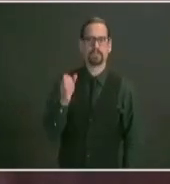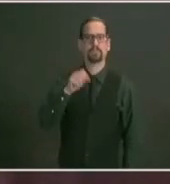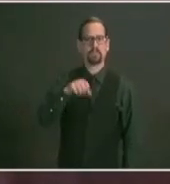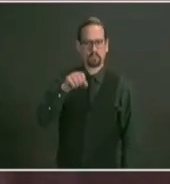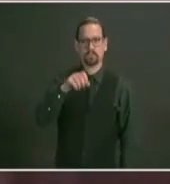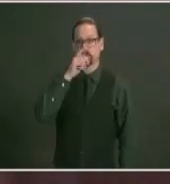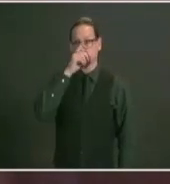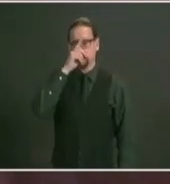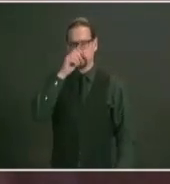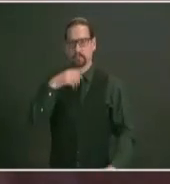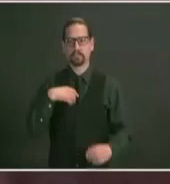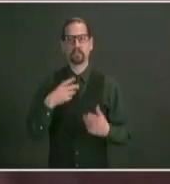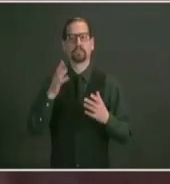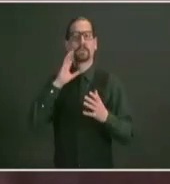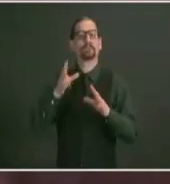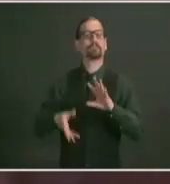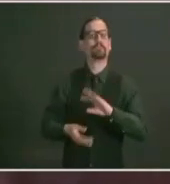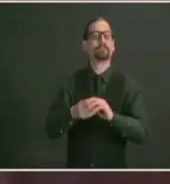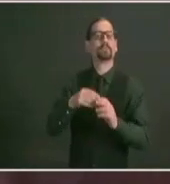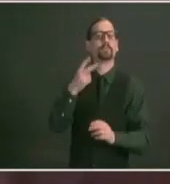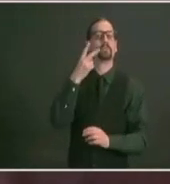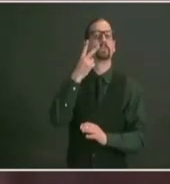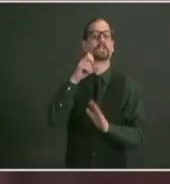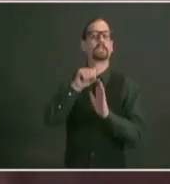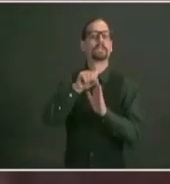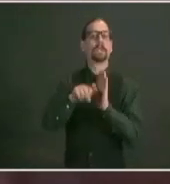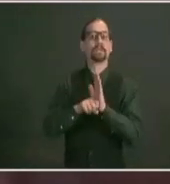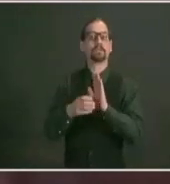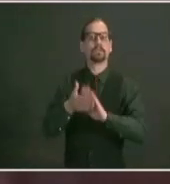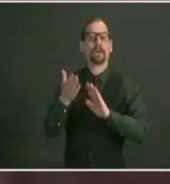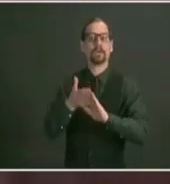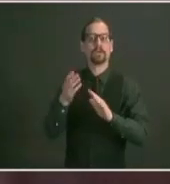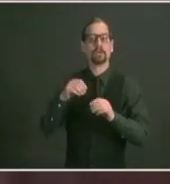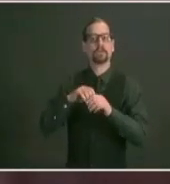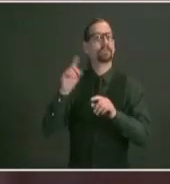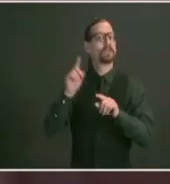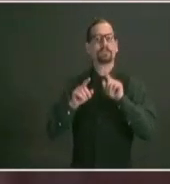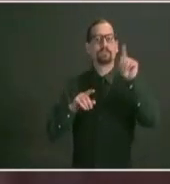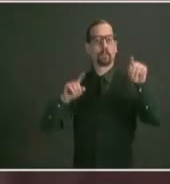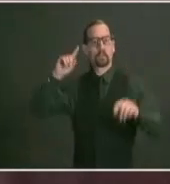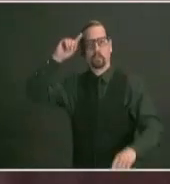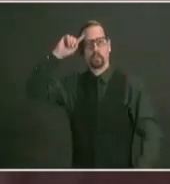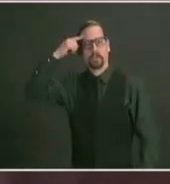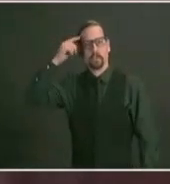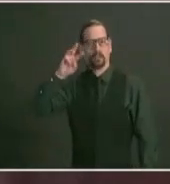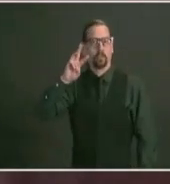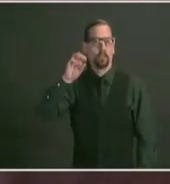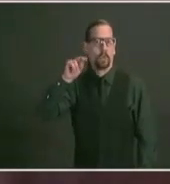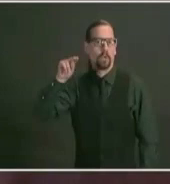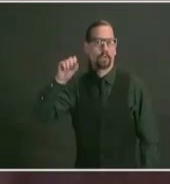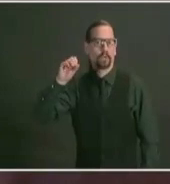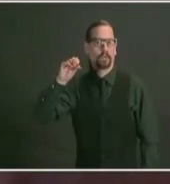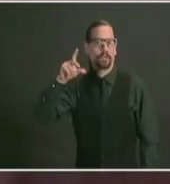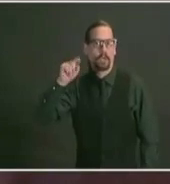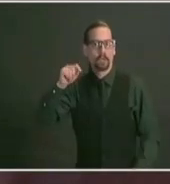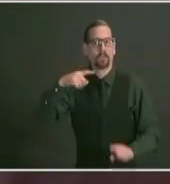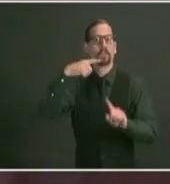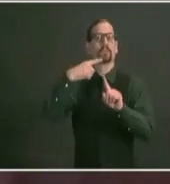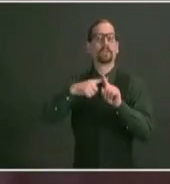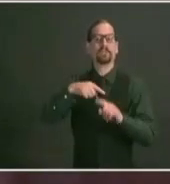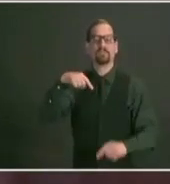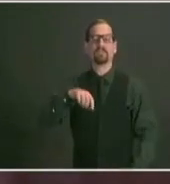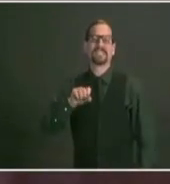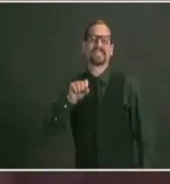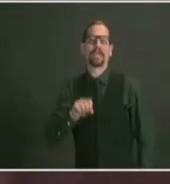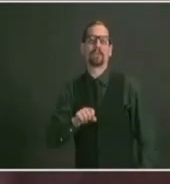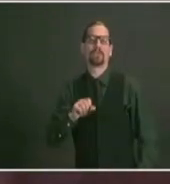one in south county and both of those locations will be prepared to open by the end of the month again just waiting on additional allocations of